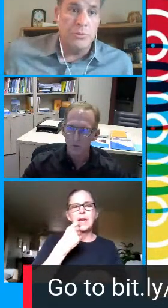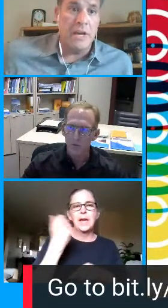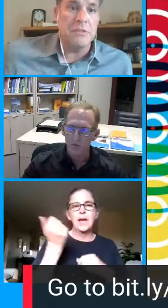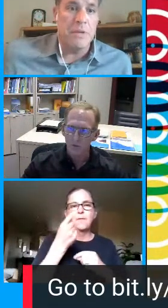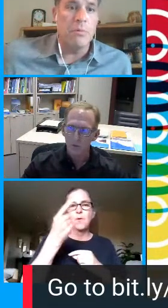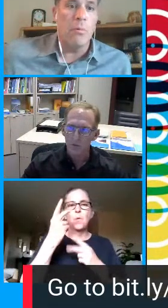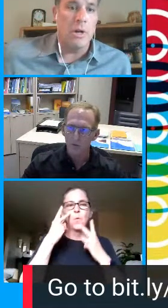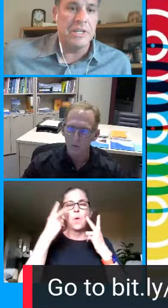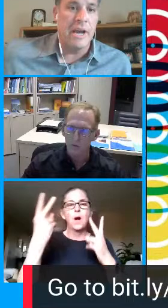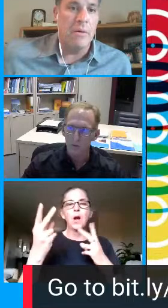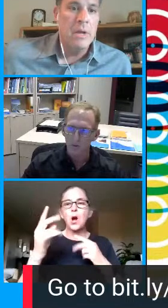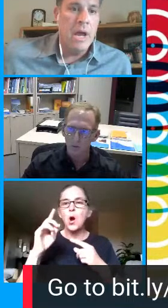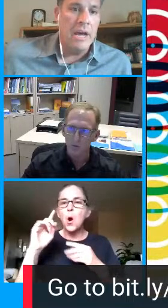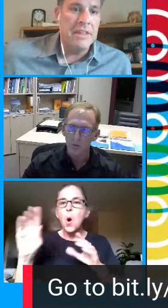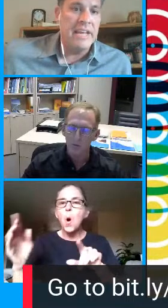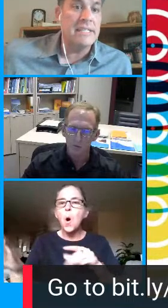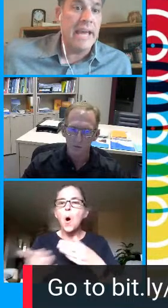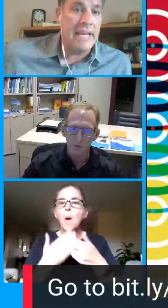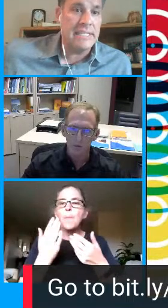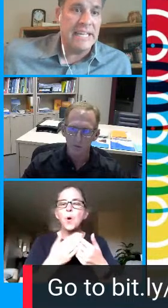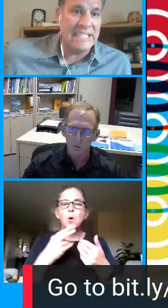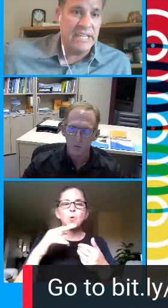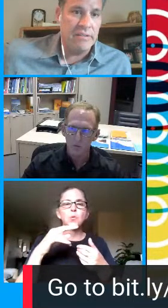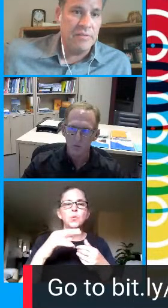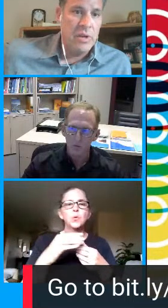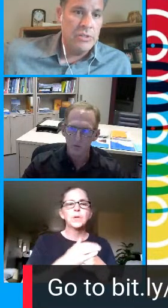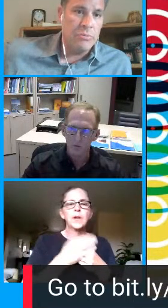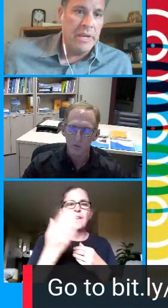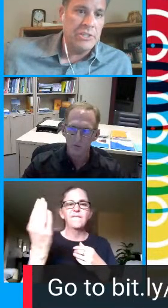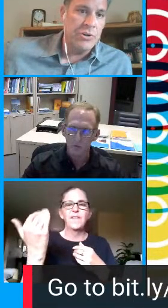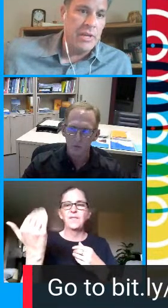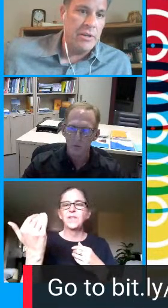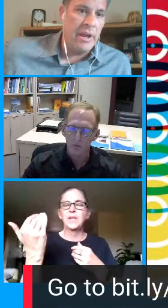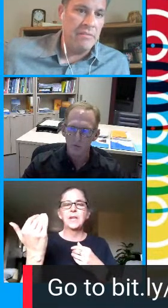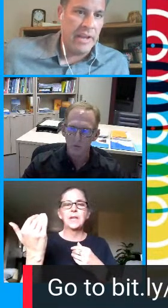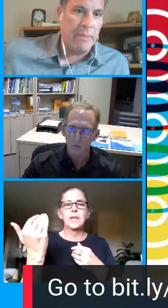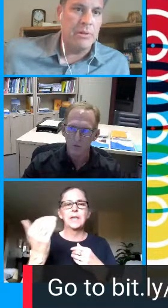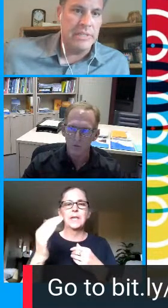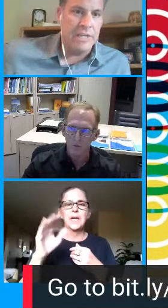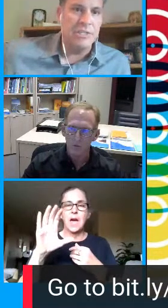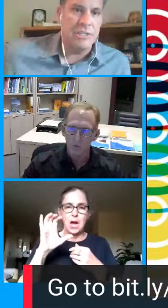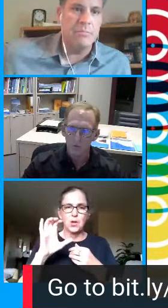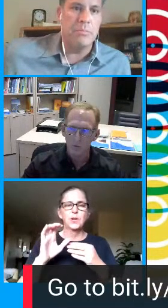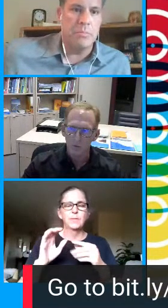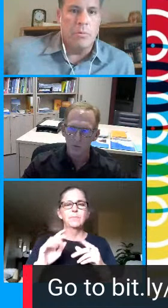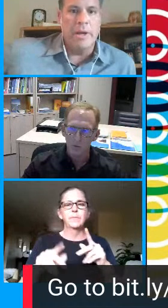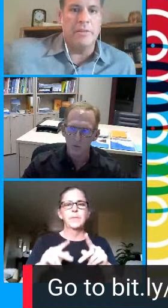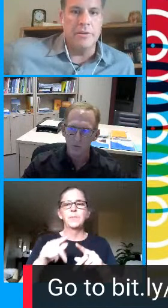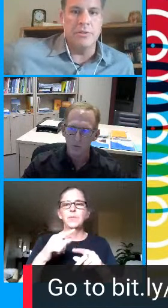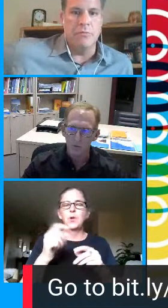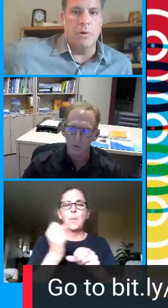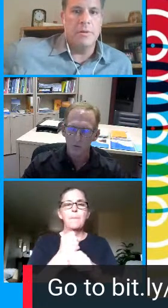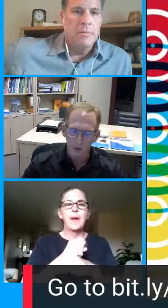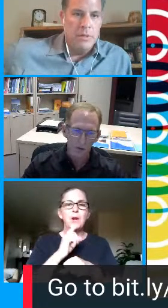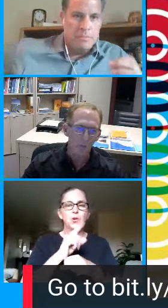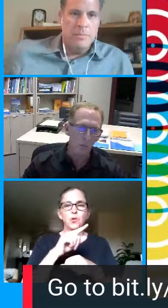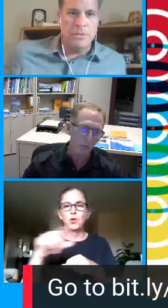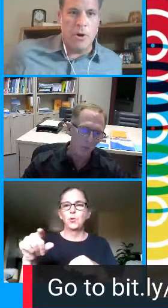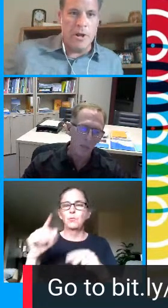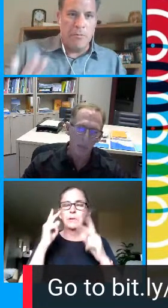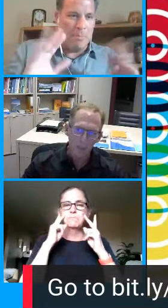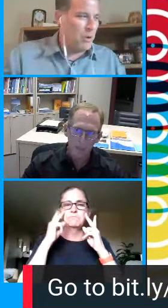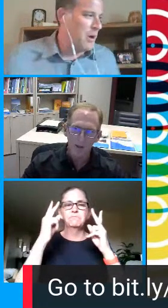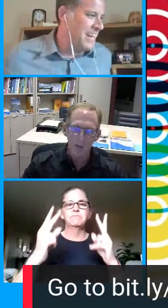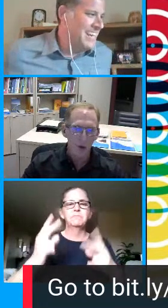almost 2 000 people are watching now uh that it is case sensitive so make sure that you have the capitalizations and correct there and so forth okay